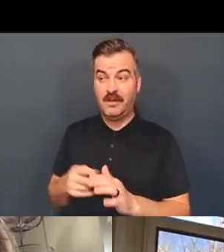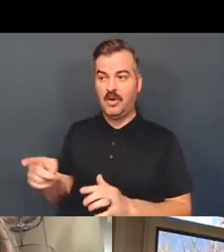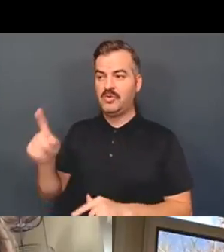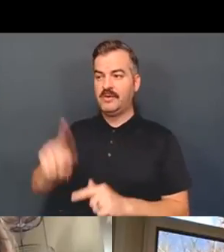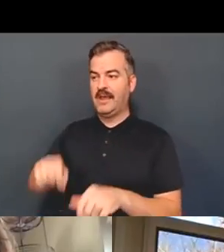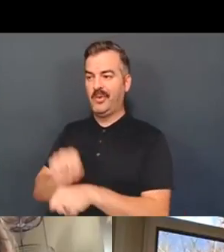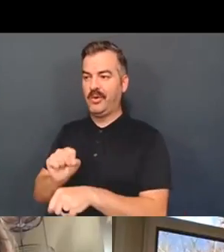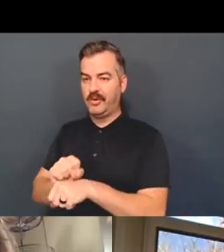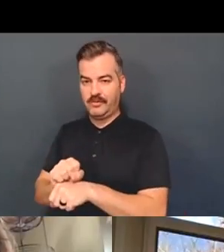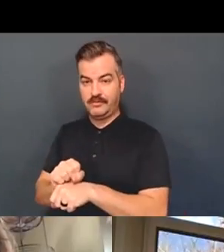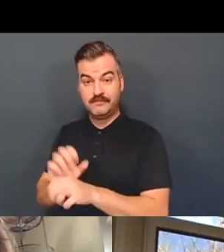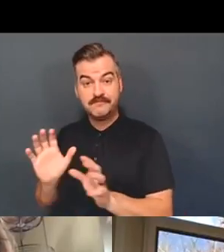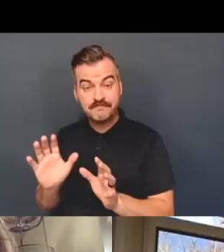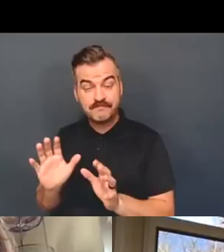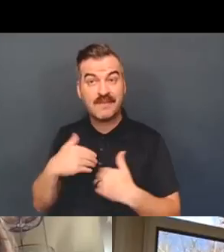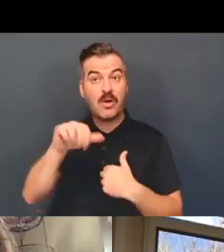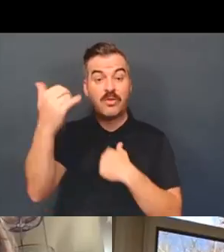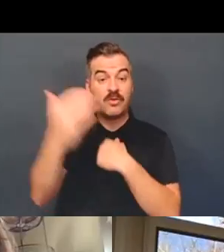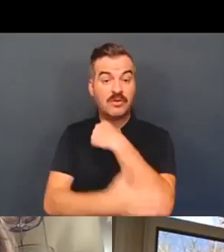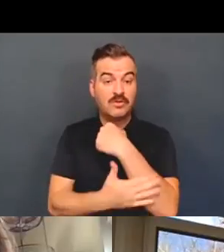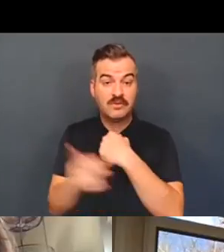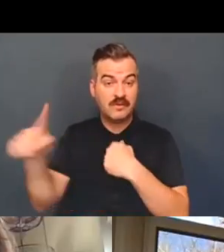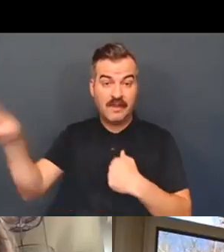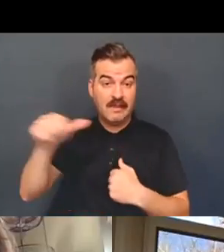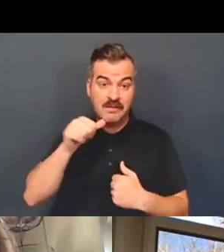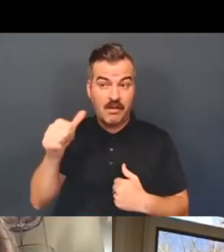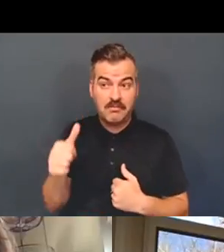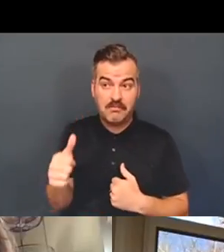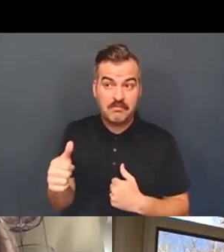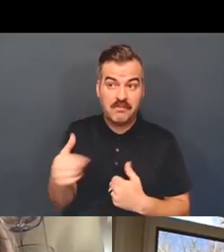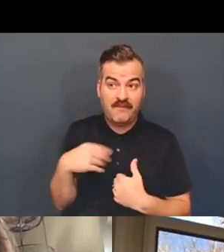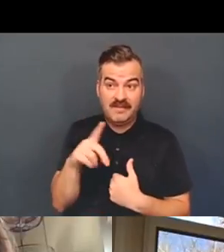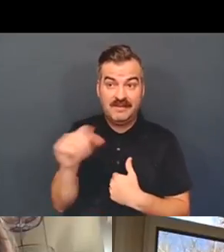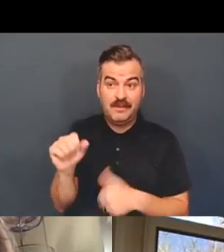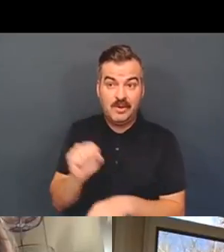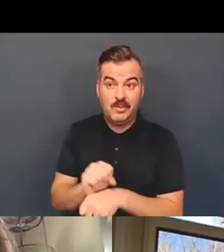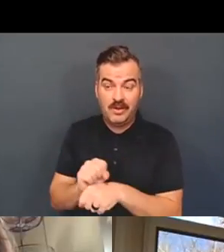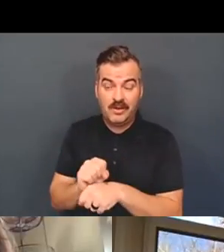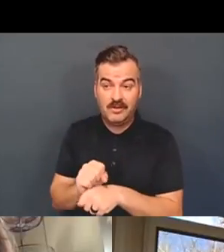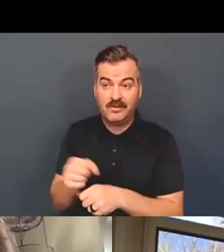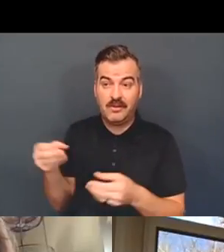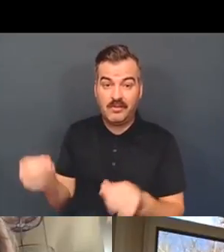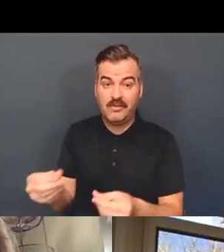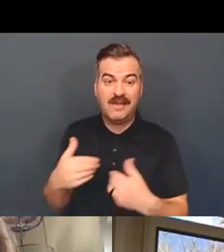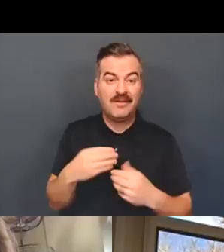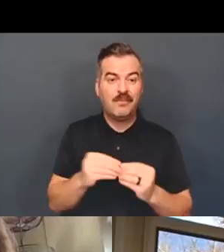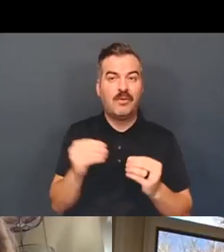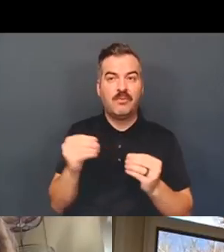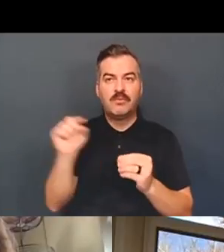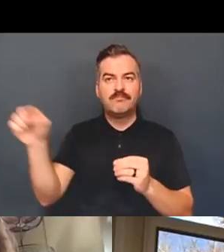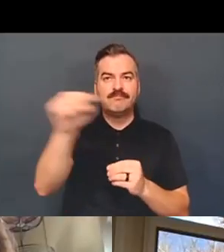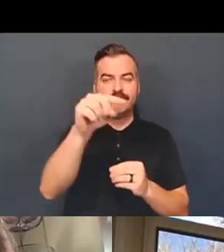You know, there are other countries that don't tie disability payments to work, there are more and more places in the country,